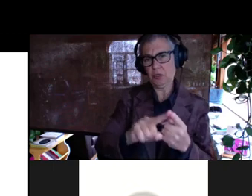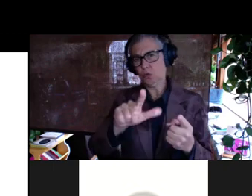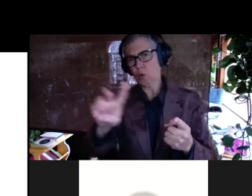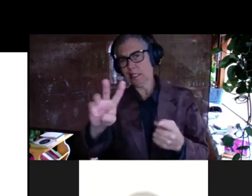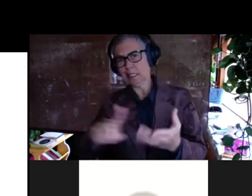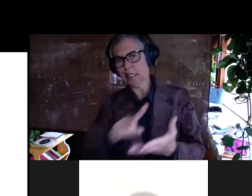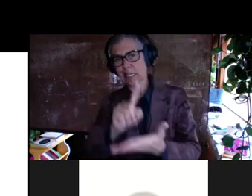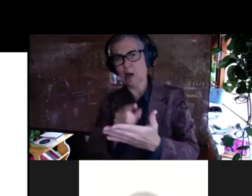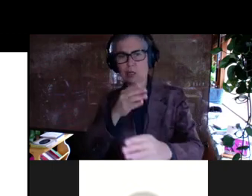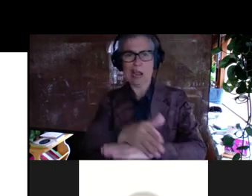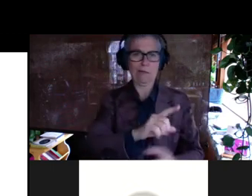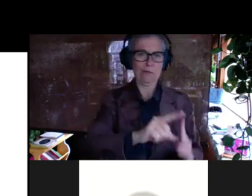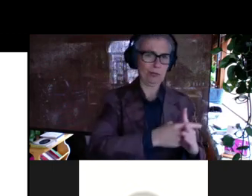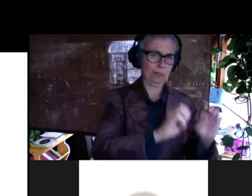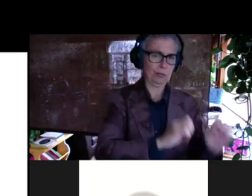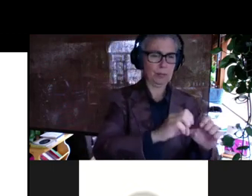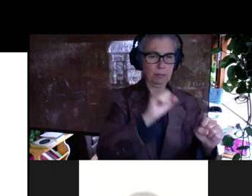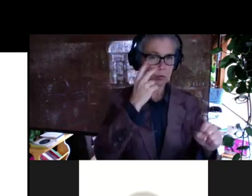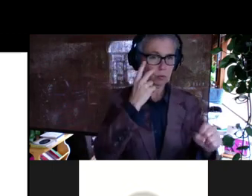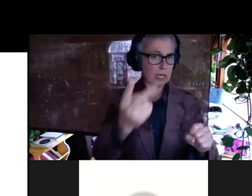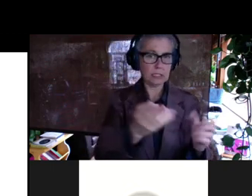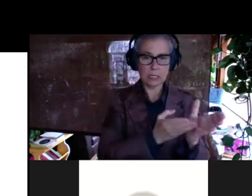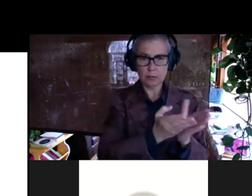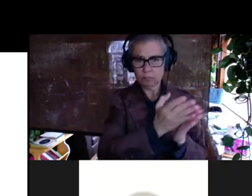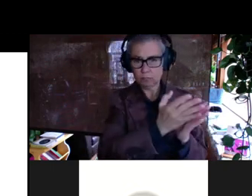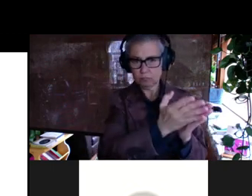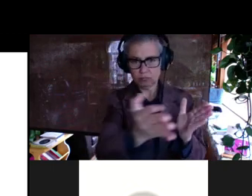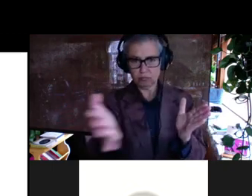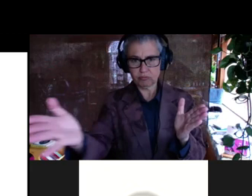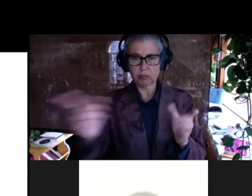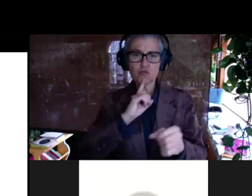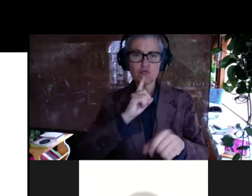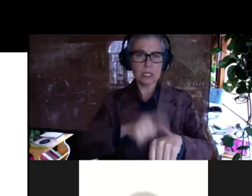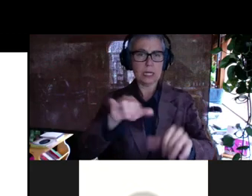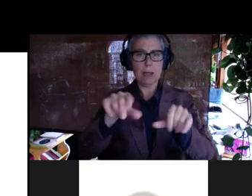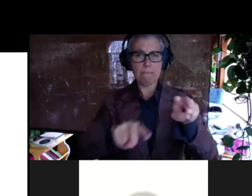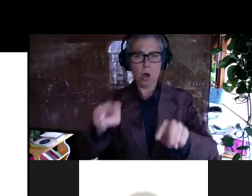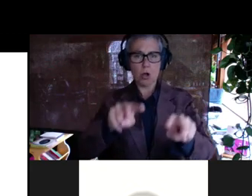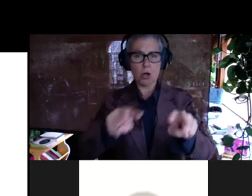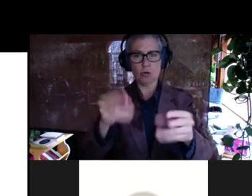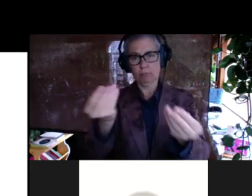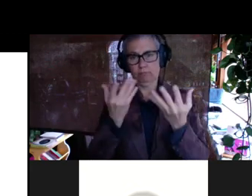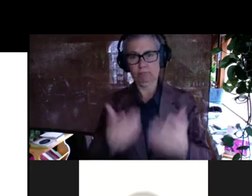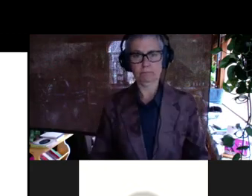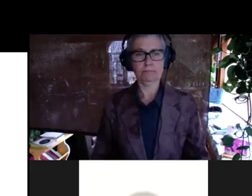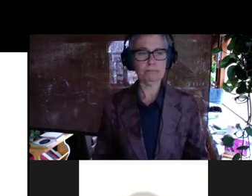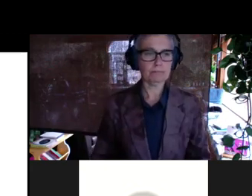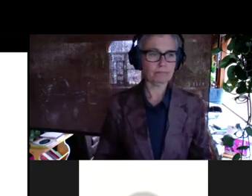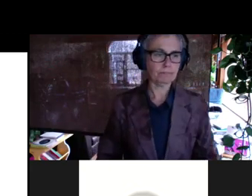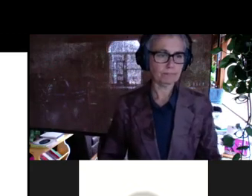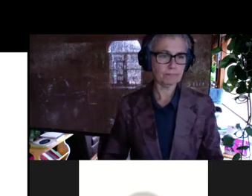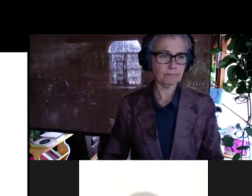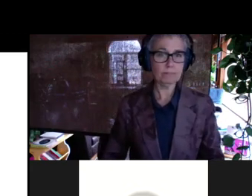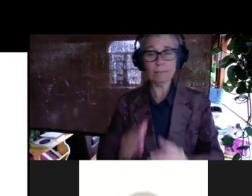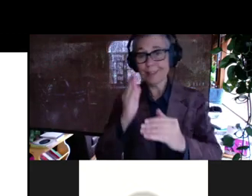experiment begins. And we're able to see that through, through the, the, the real-time monitoring data. Um, now at the end of this experiment,